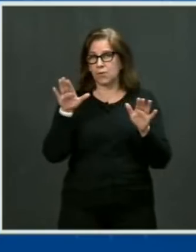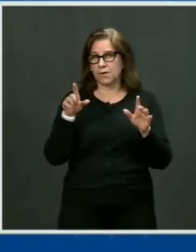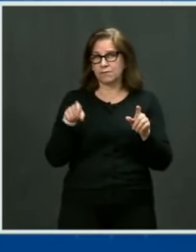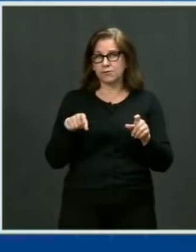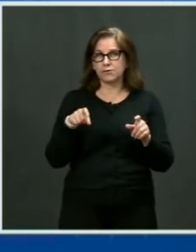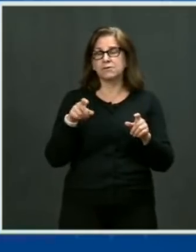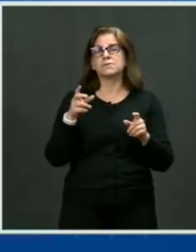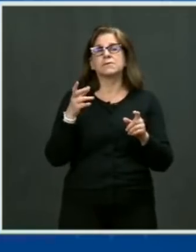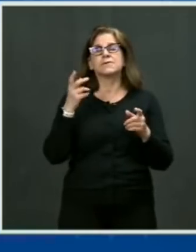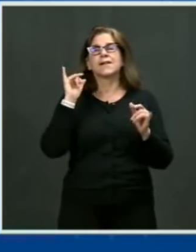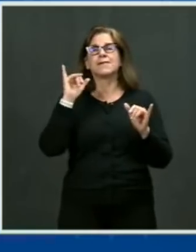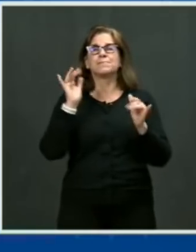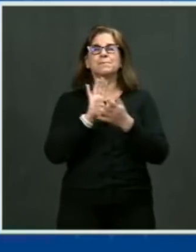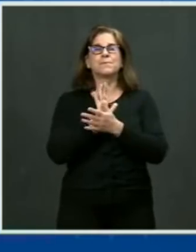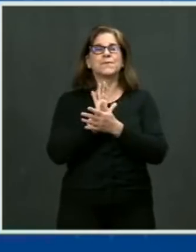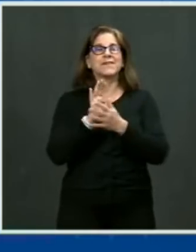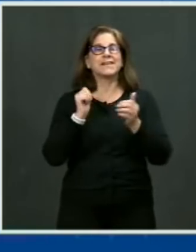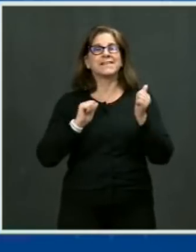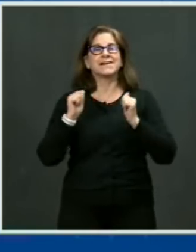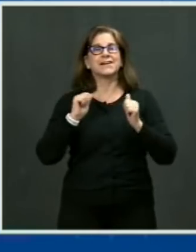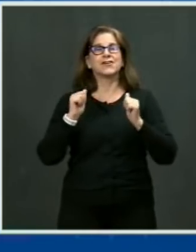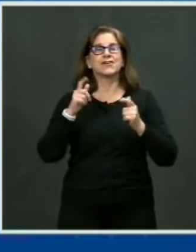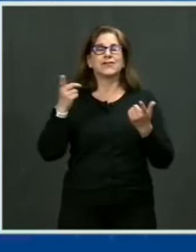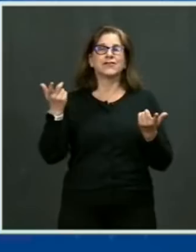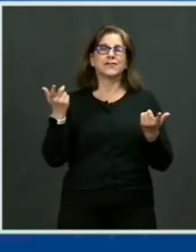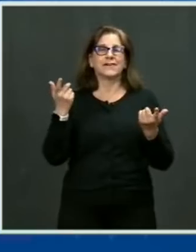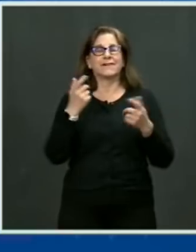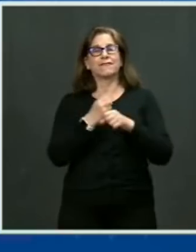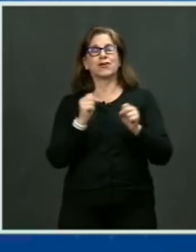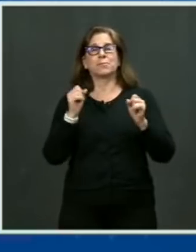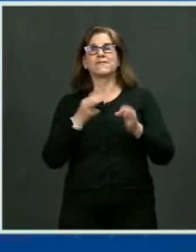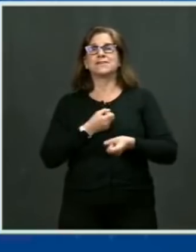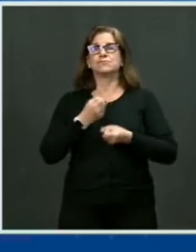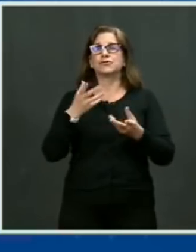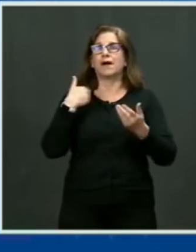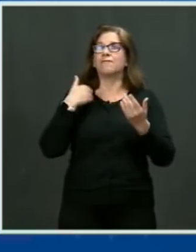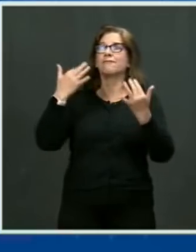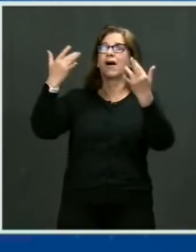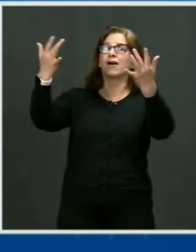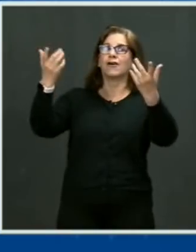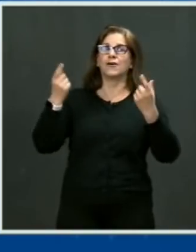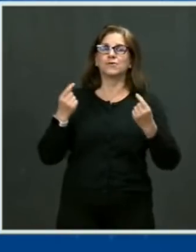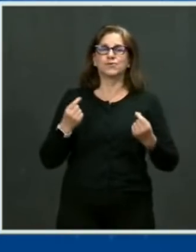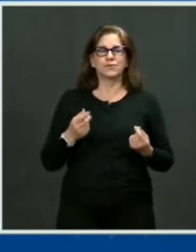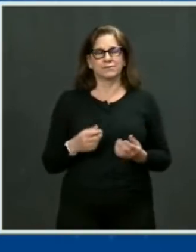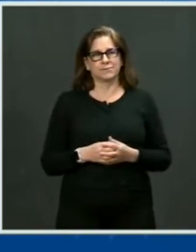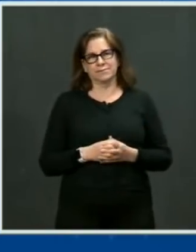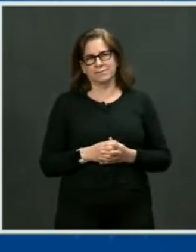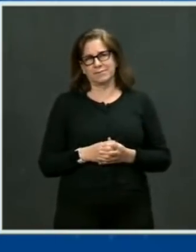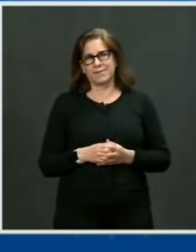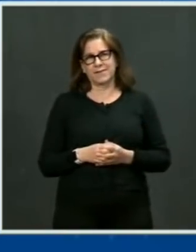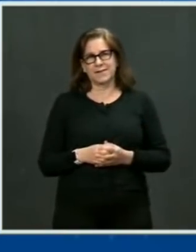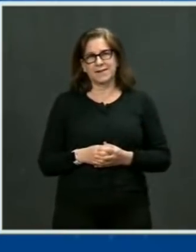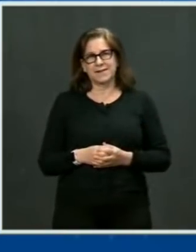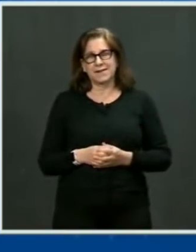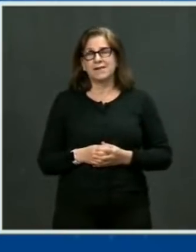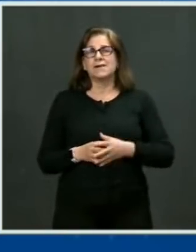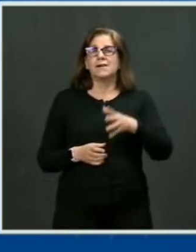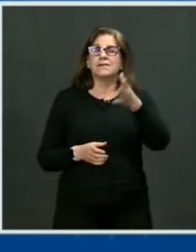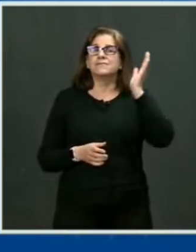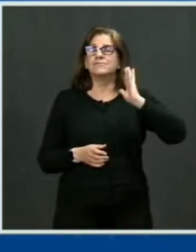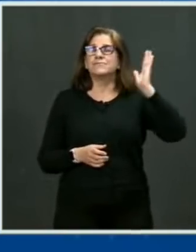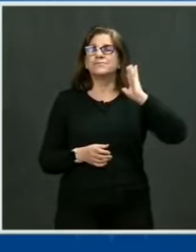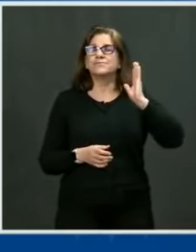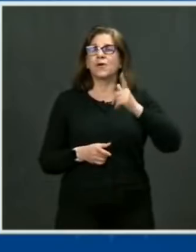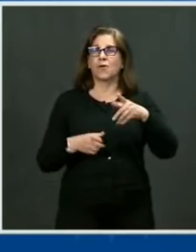freedom of speech. From the very beginning, you couldn't own any weapon you wanted to own. From the very beginning, the Second Amendment existed. Certain people